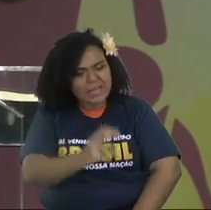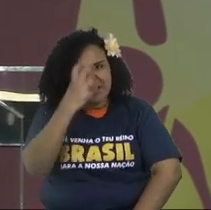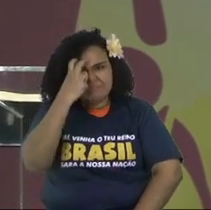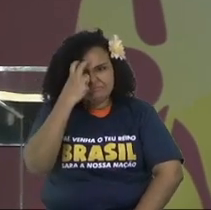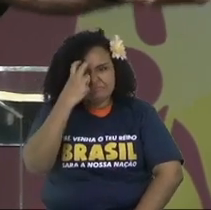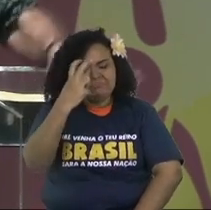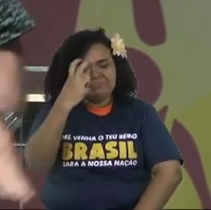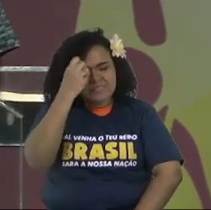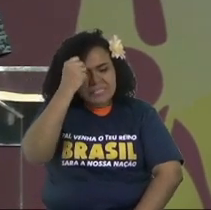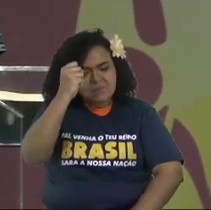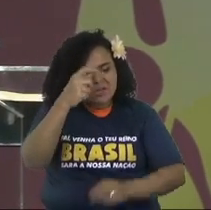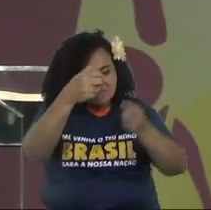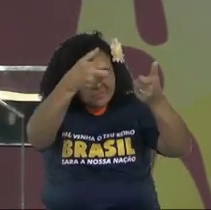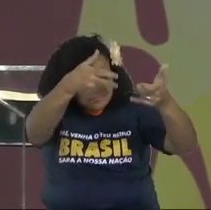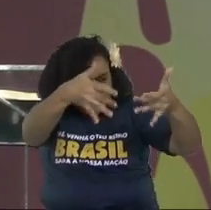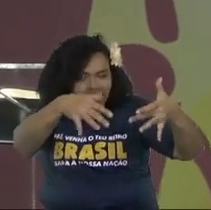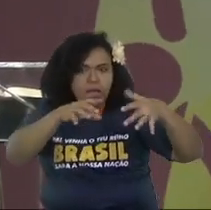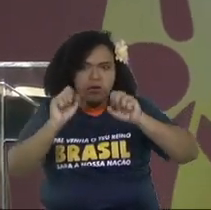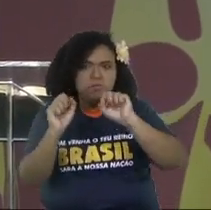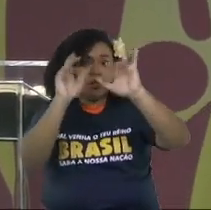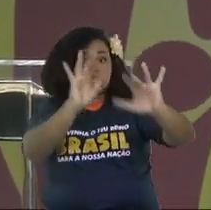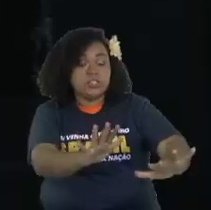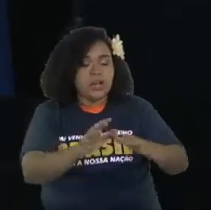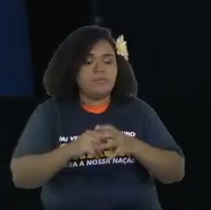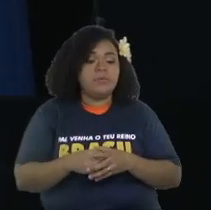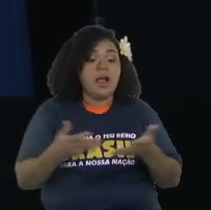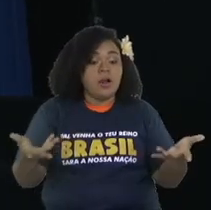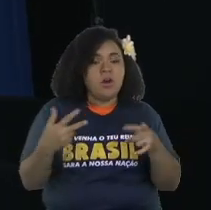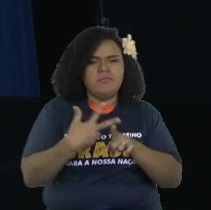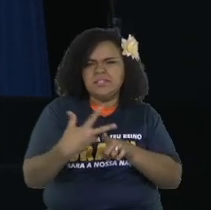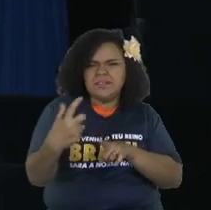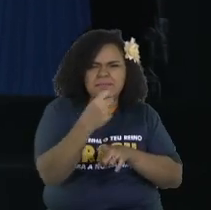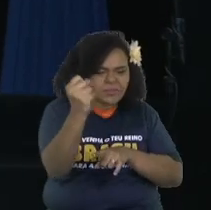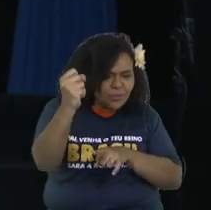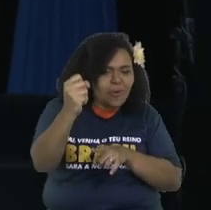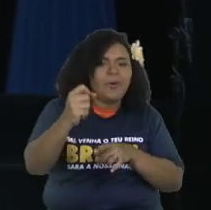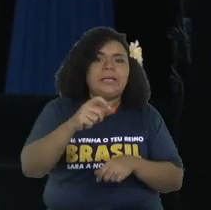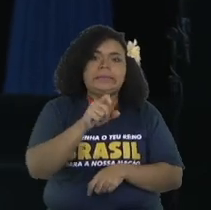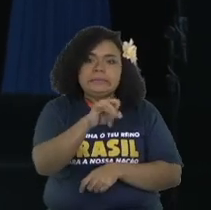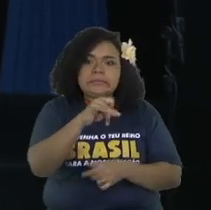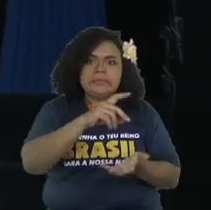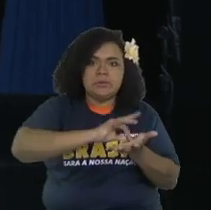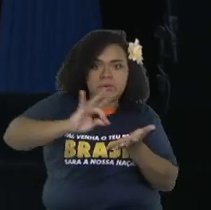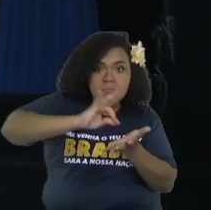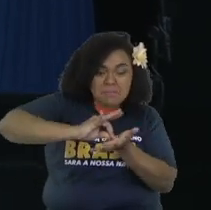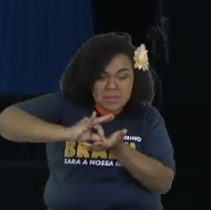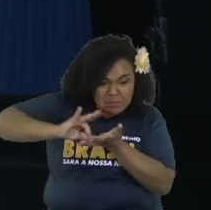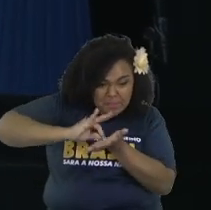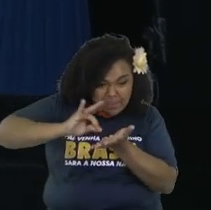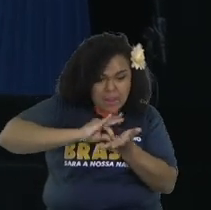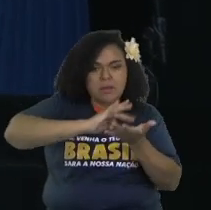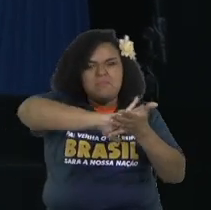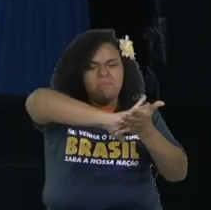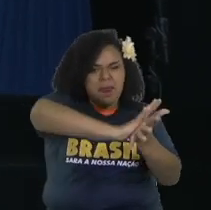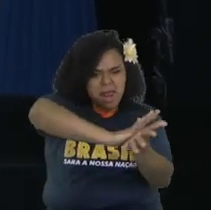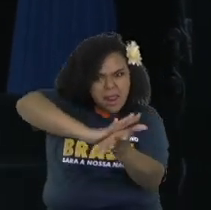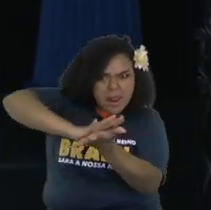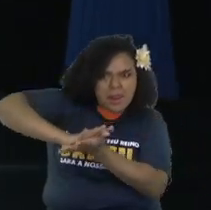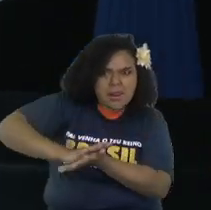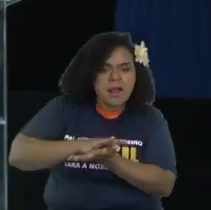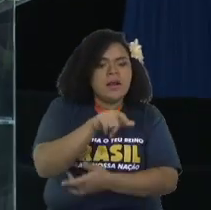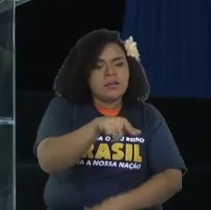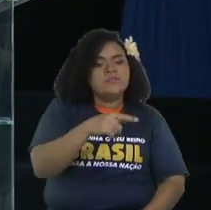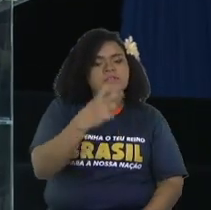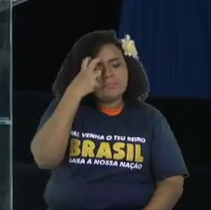I can also give you richness and victory over your enemies. I can give you other kinds, but with